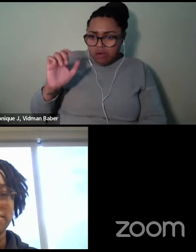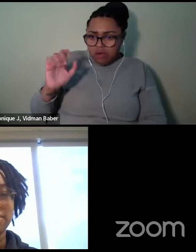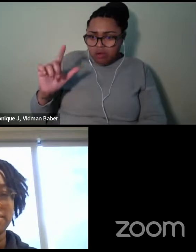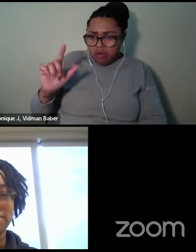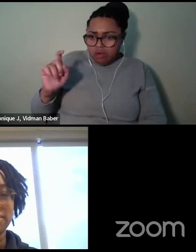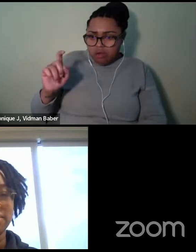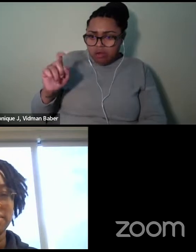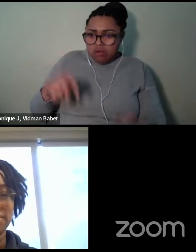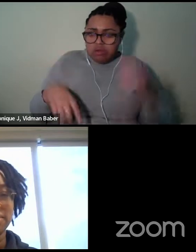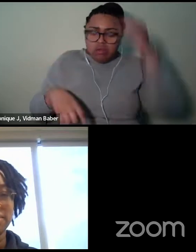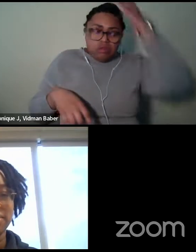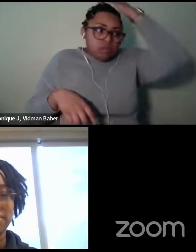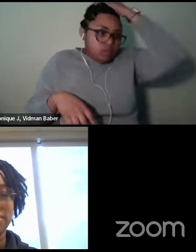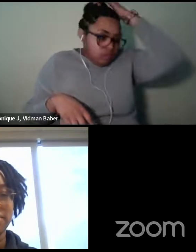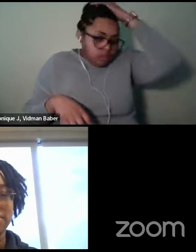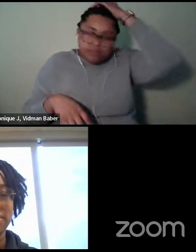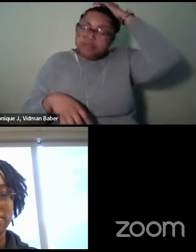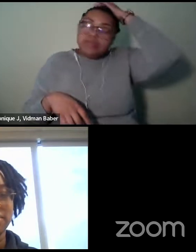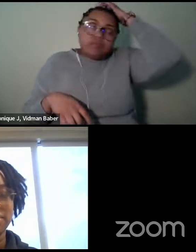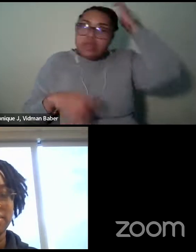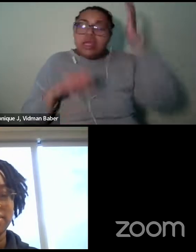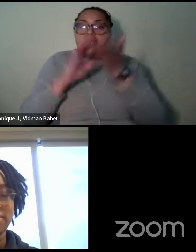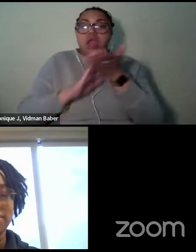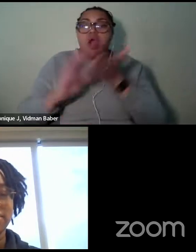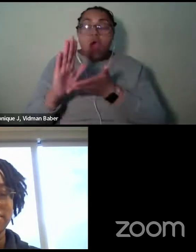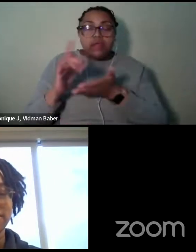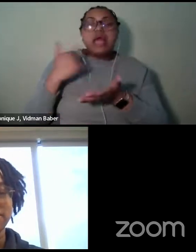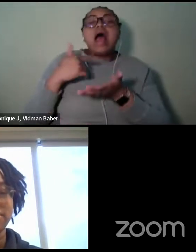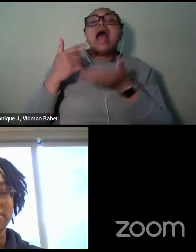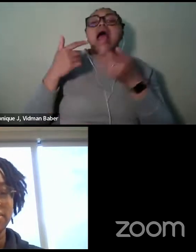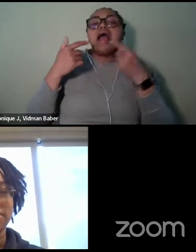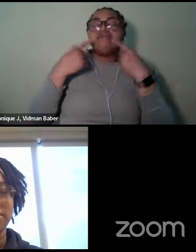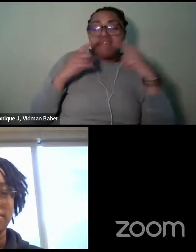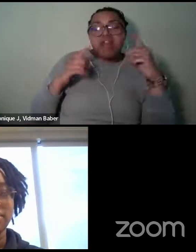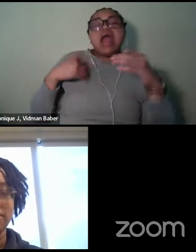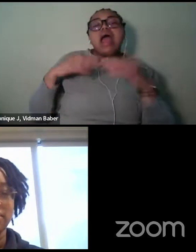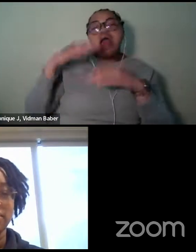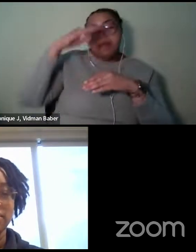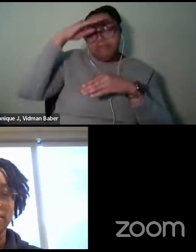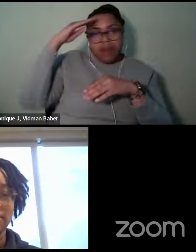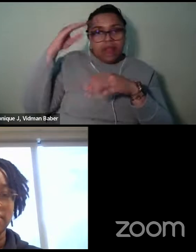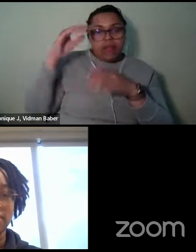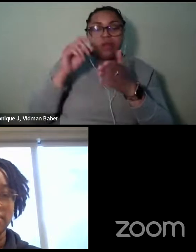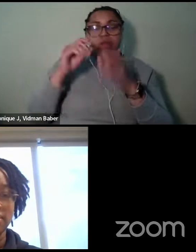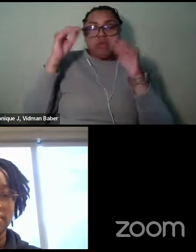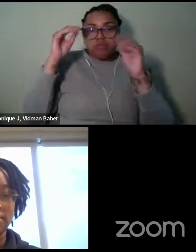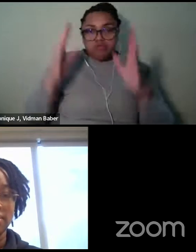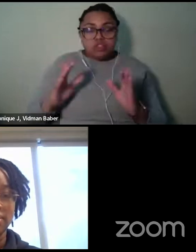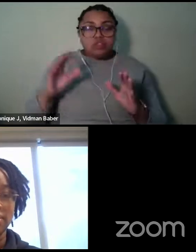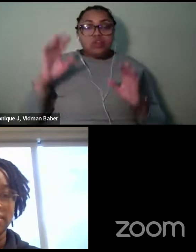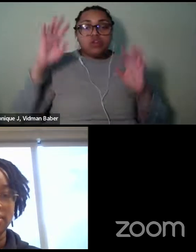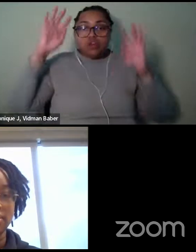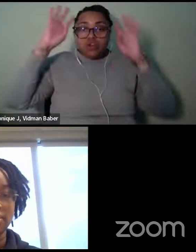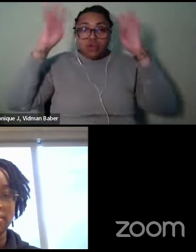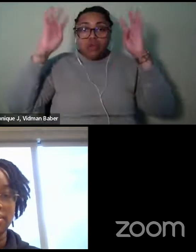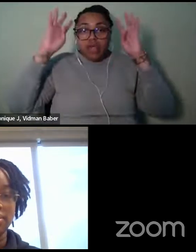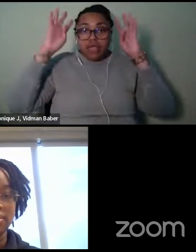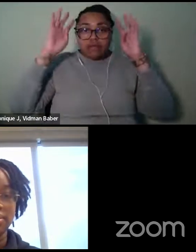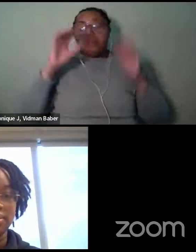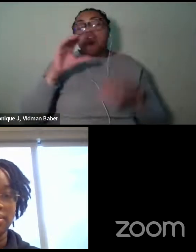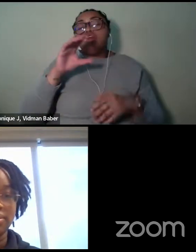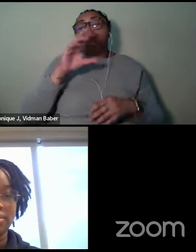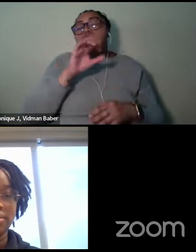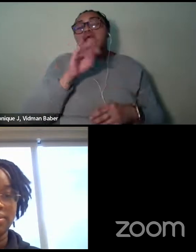you know, was, I had a black professor, uh, creative writing, uh, instructor who then opened up my world even